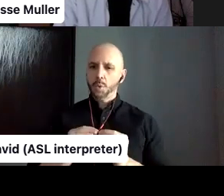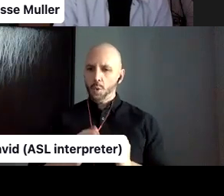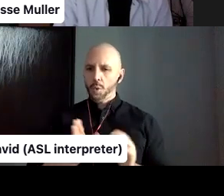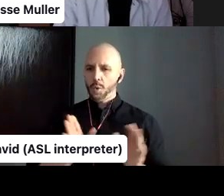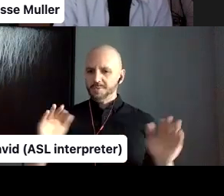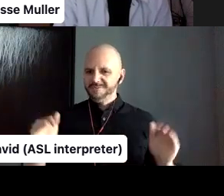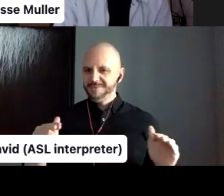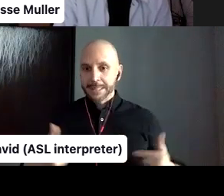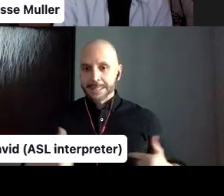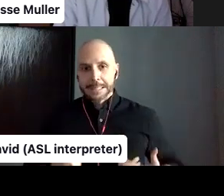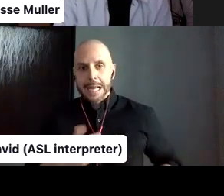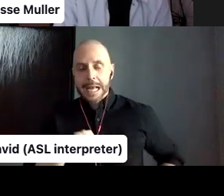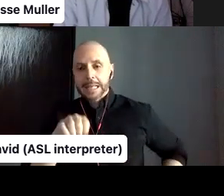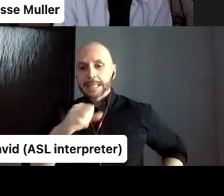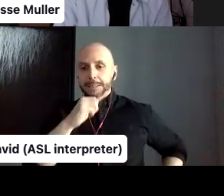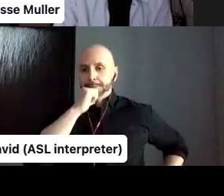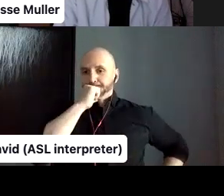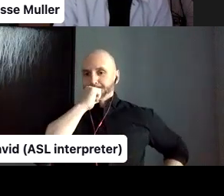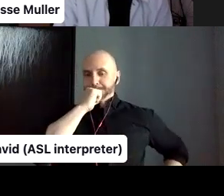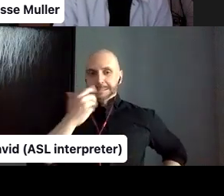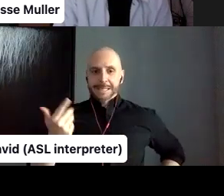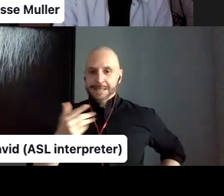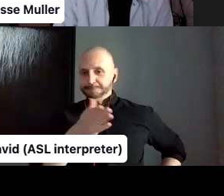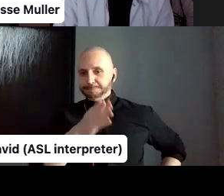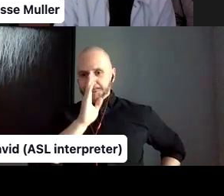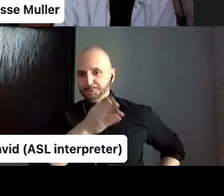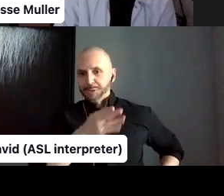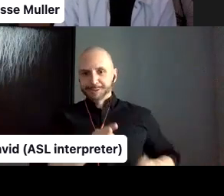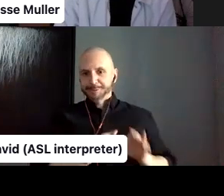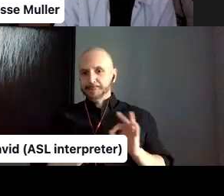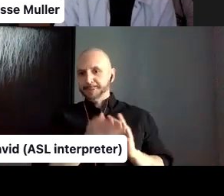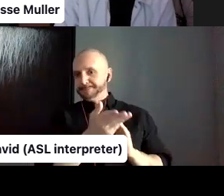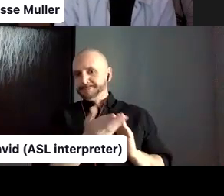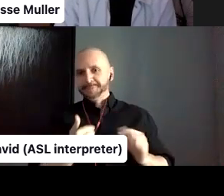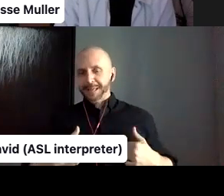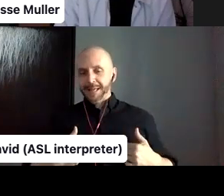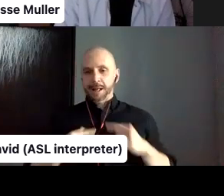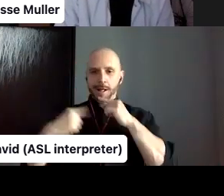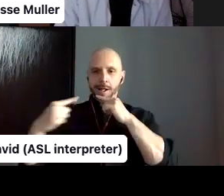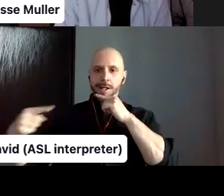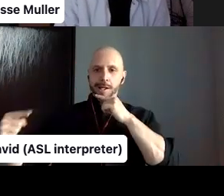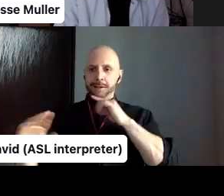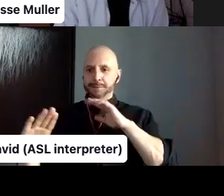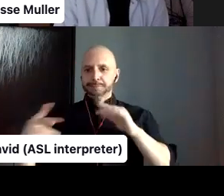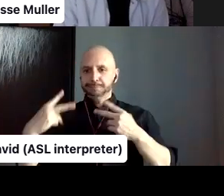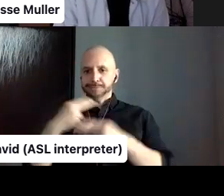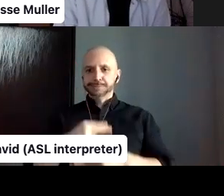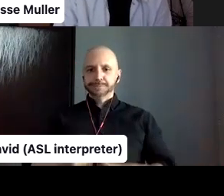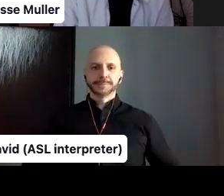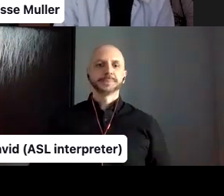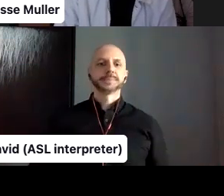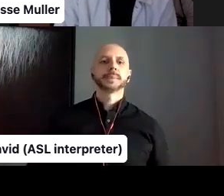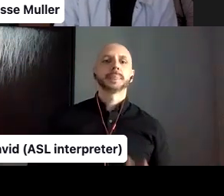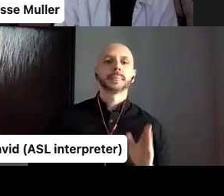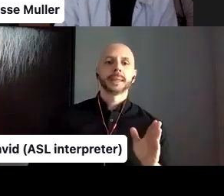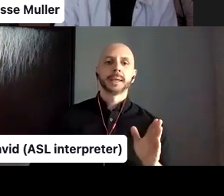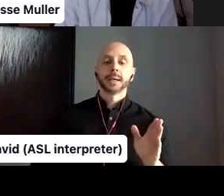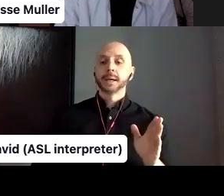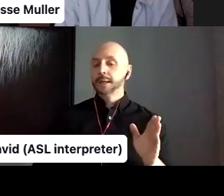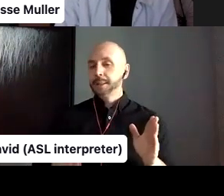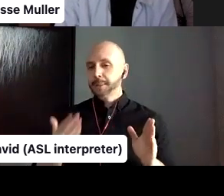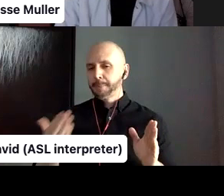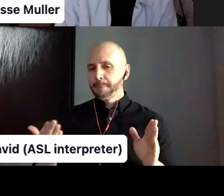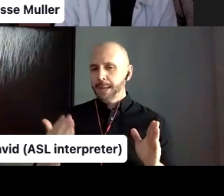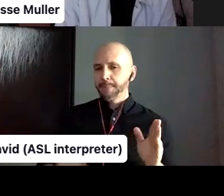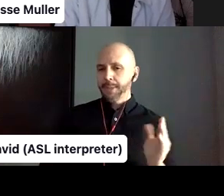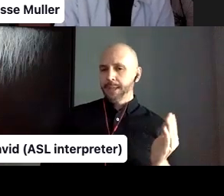to say more about it. It's pretty straightforward. So yeah. Maybe I can ask you a question, uh, about